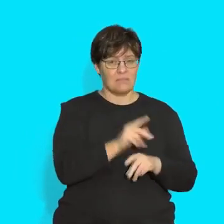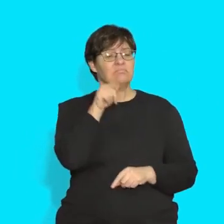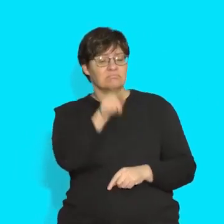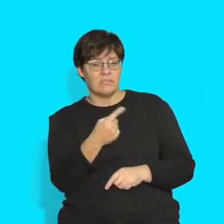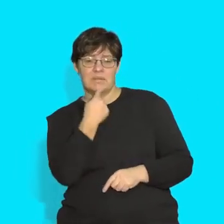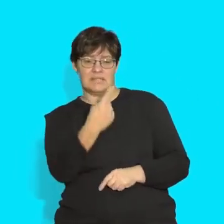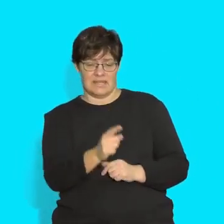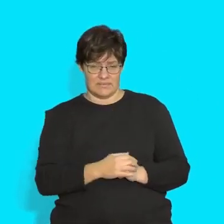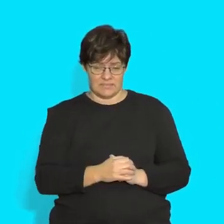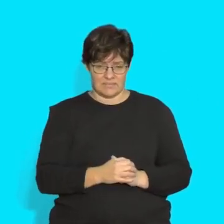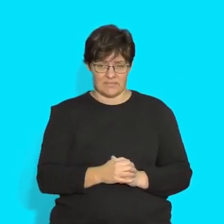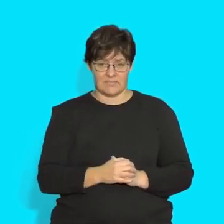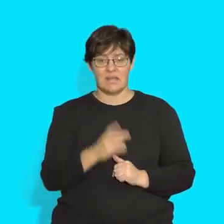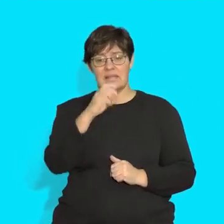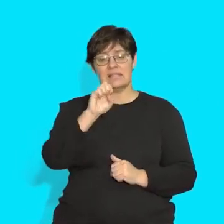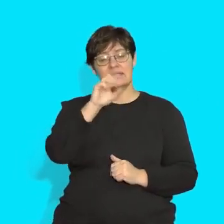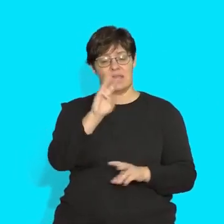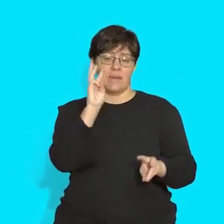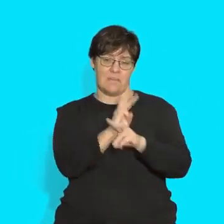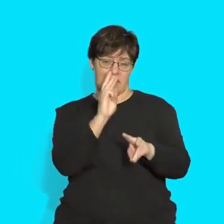said. Dear mum